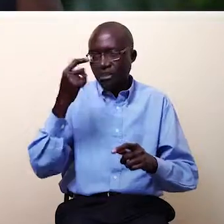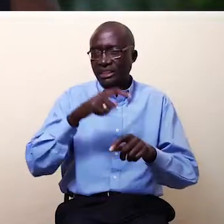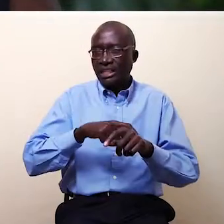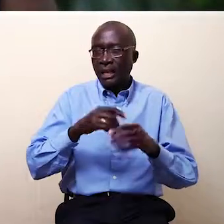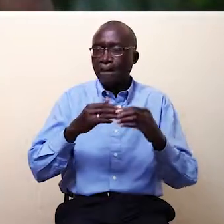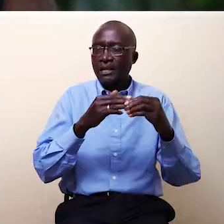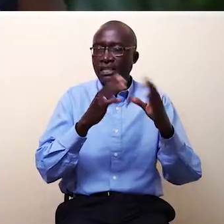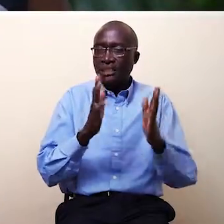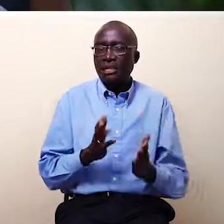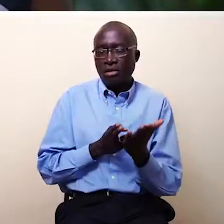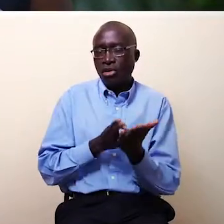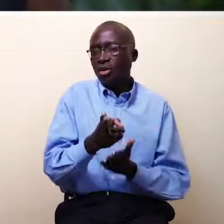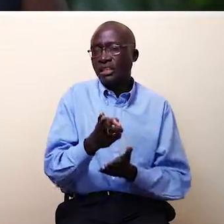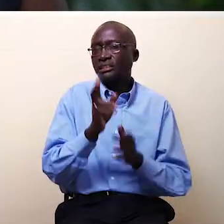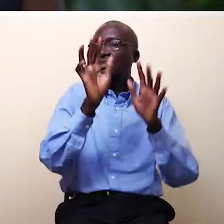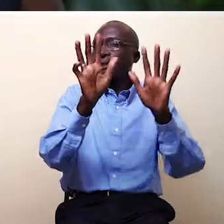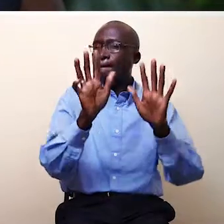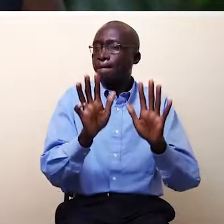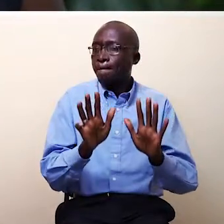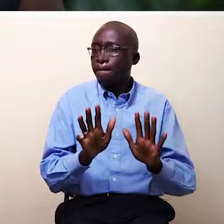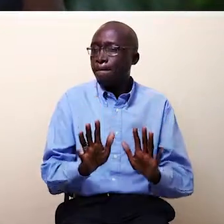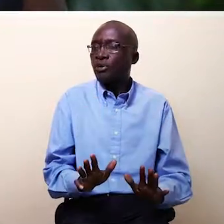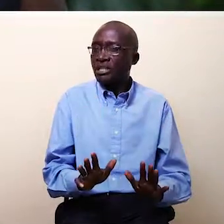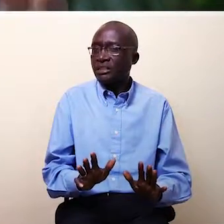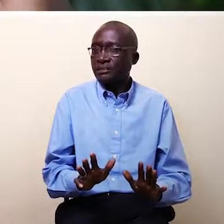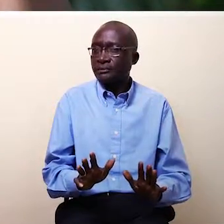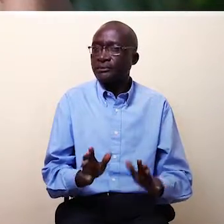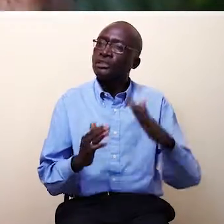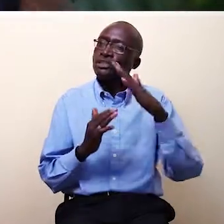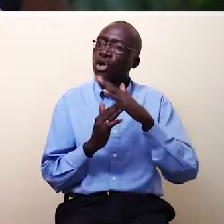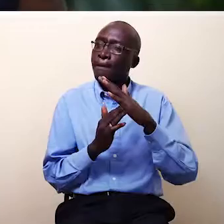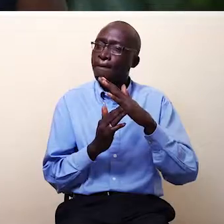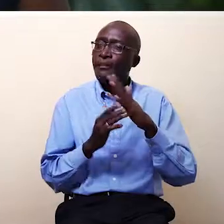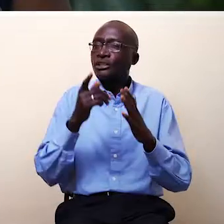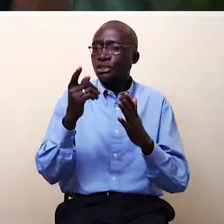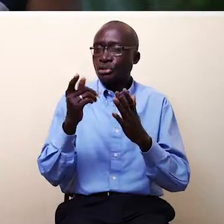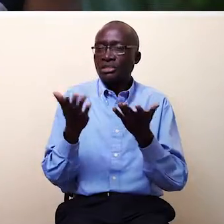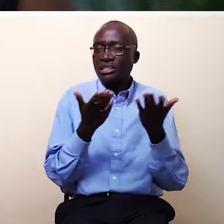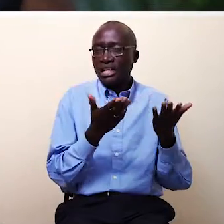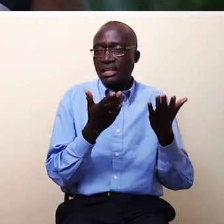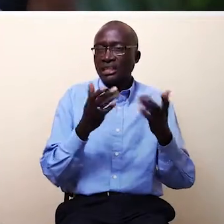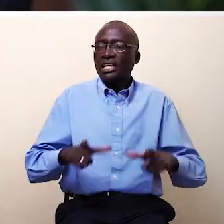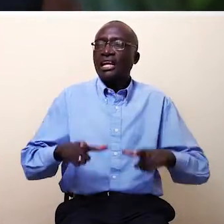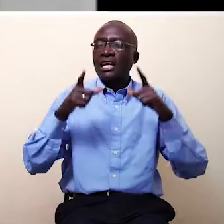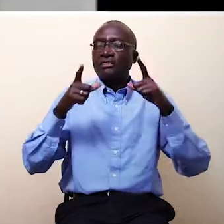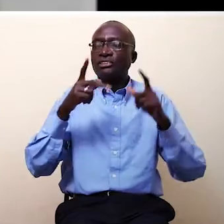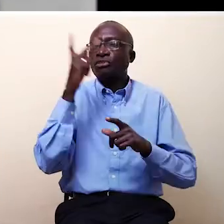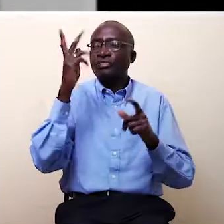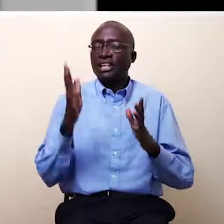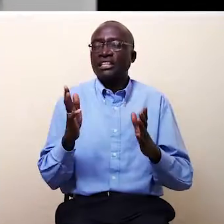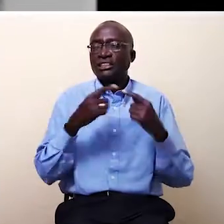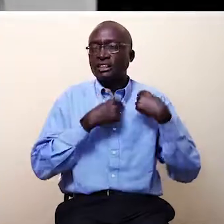integrity is paramount. It's not a negotiable thing because for you, you're carrying the destiny of Kenya in your heart.